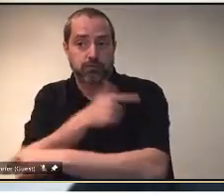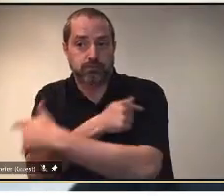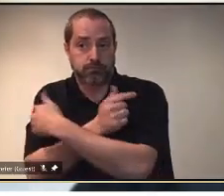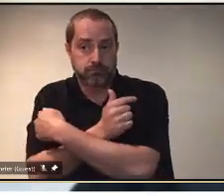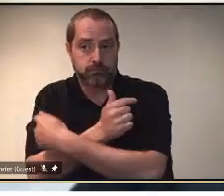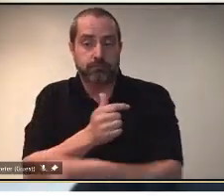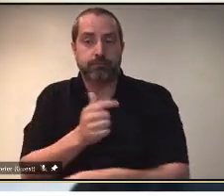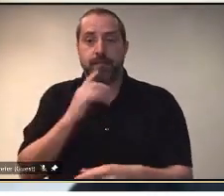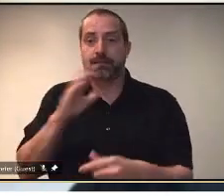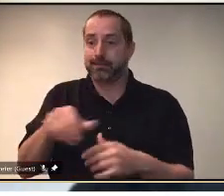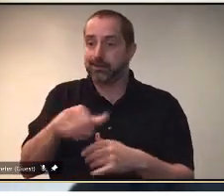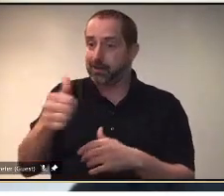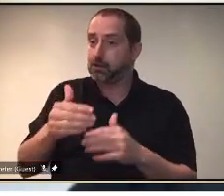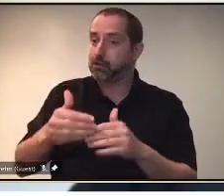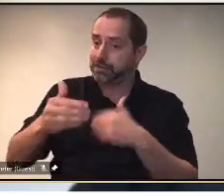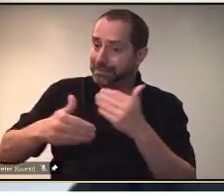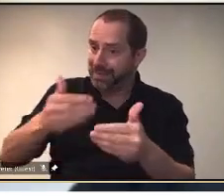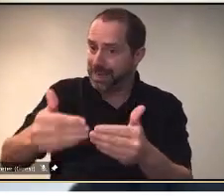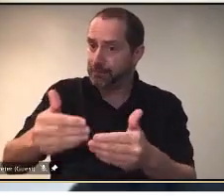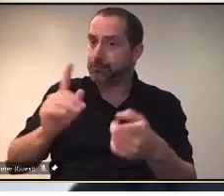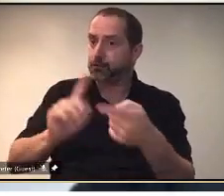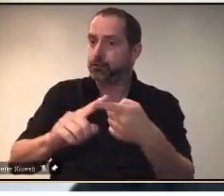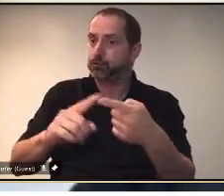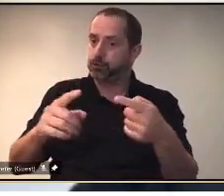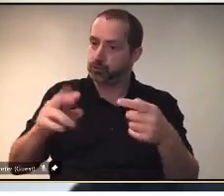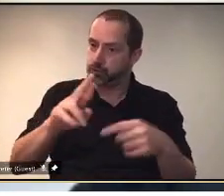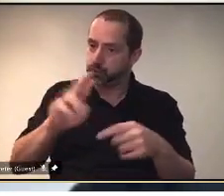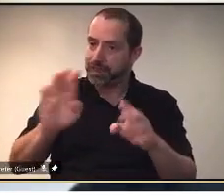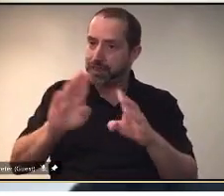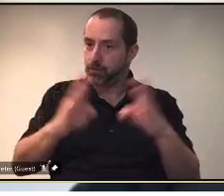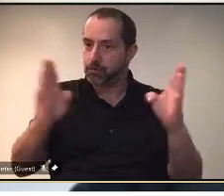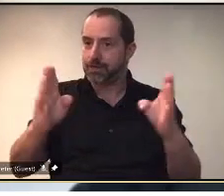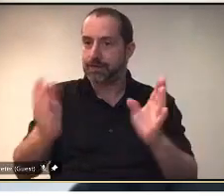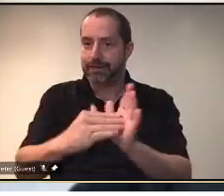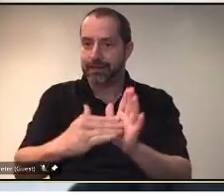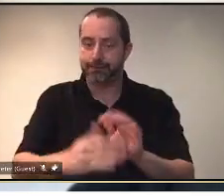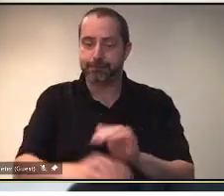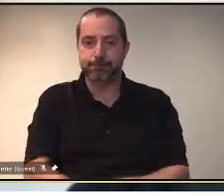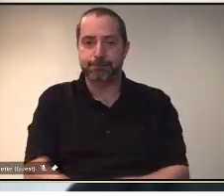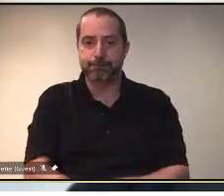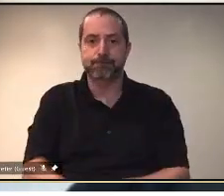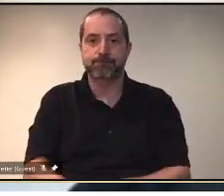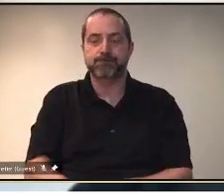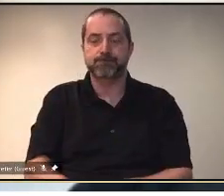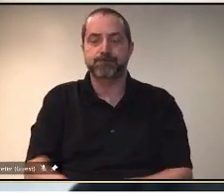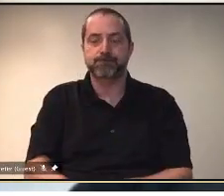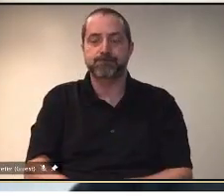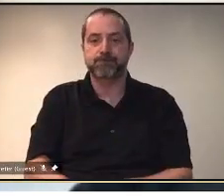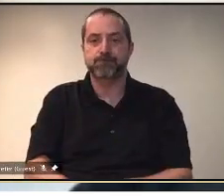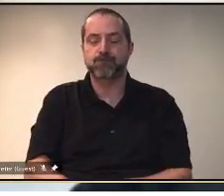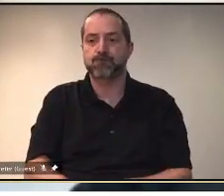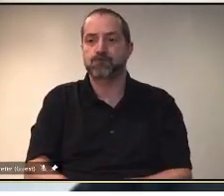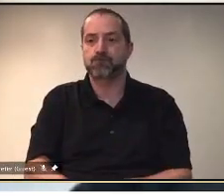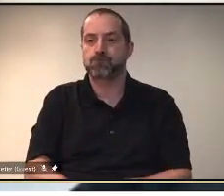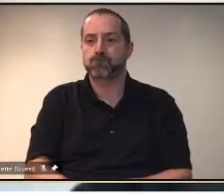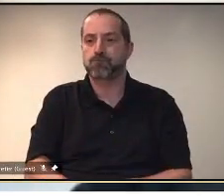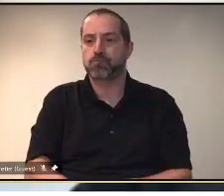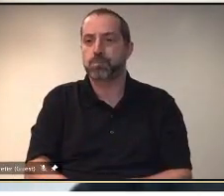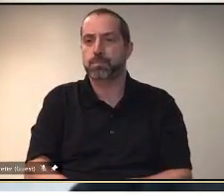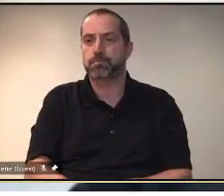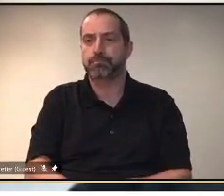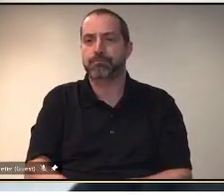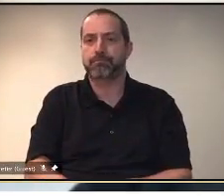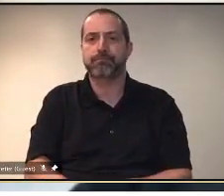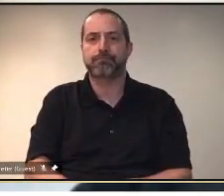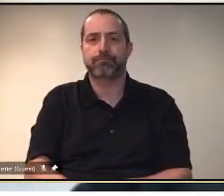or another step down our road map to be able to get back to normal perfect thank you